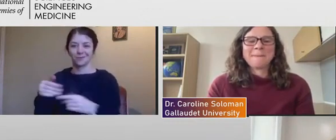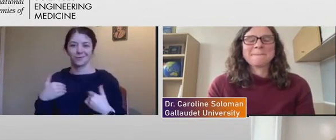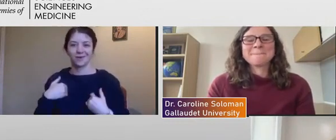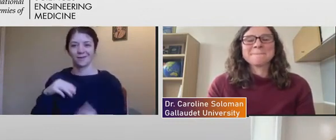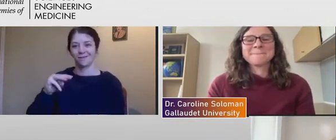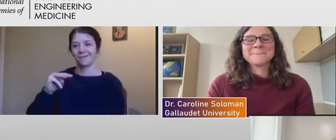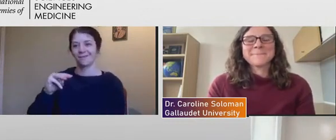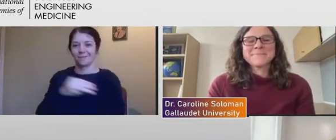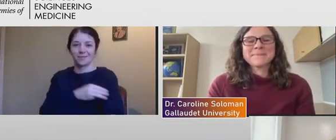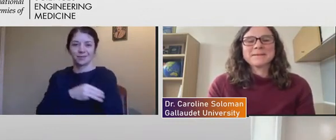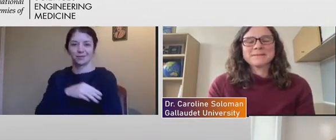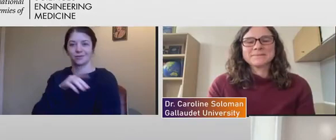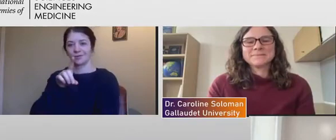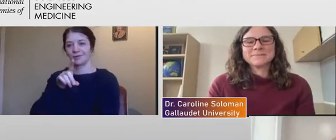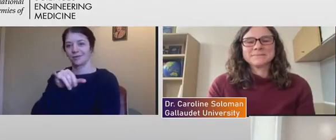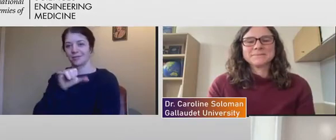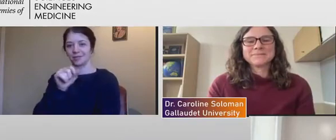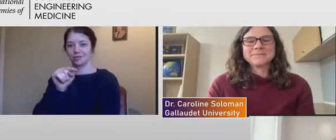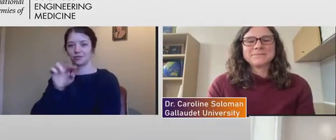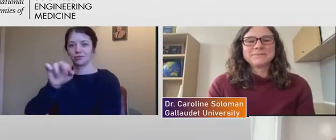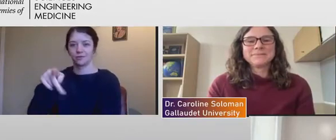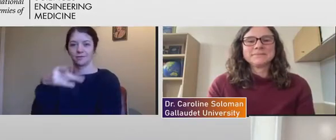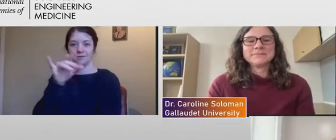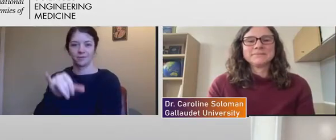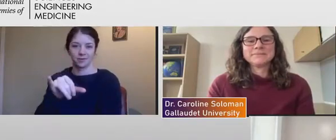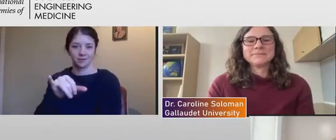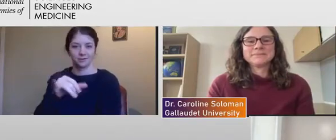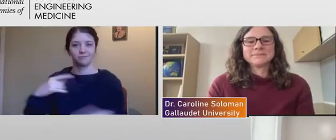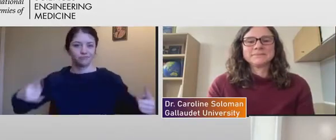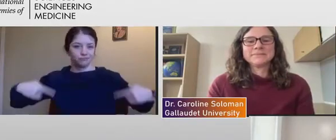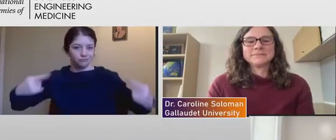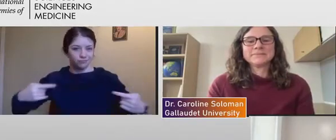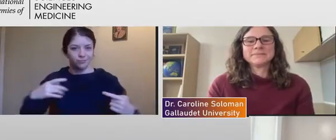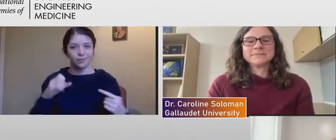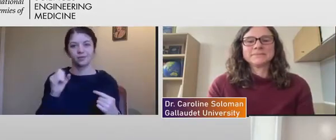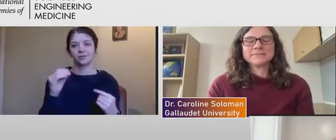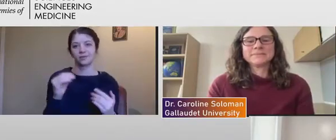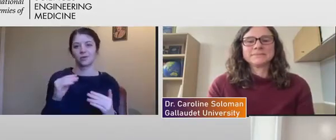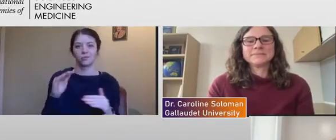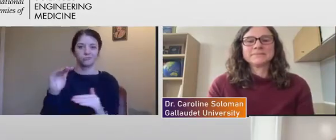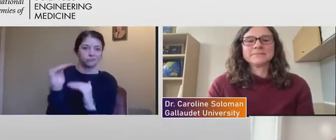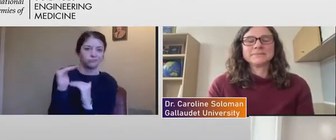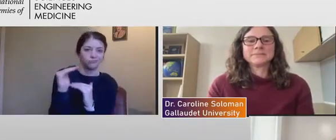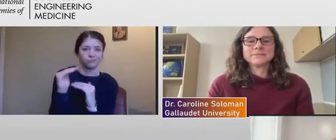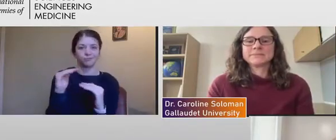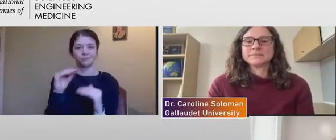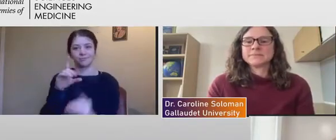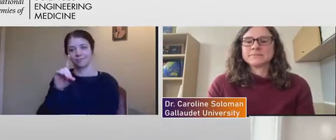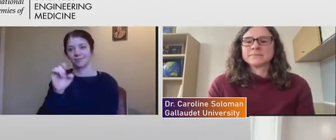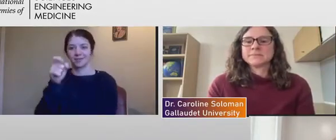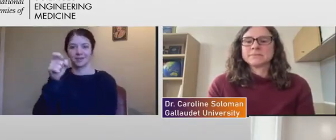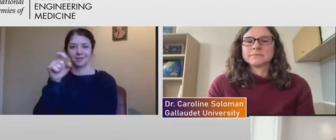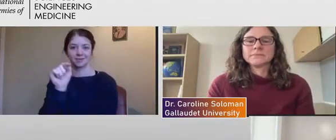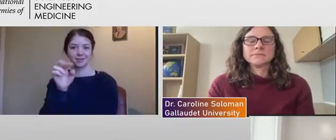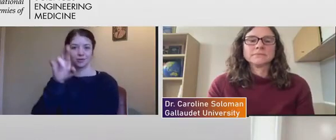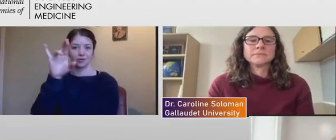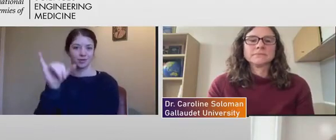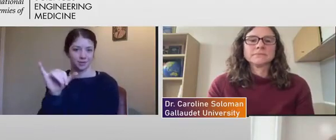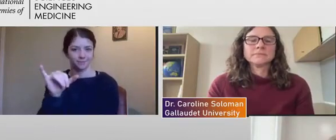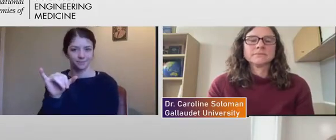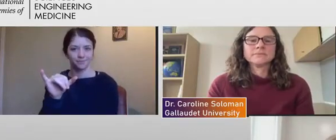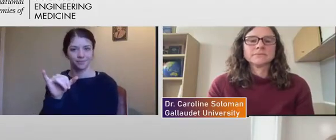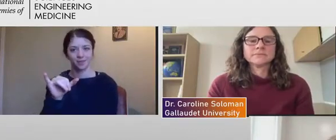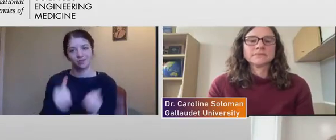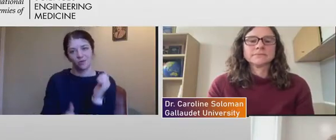limited dexterity. So, some of the components of my lab are, you know, mostly focused towards wheel